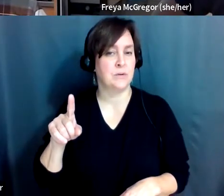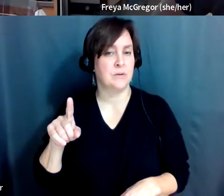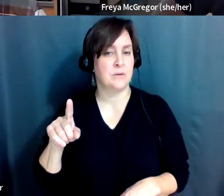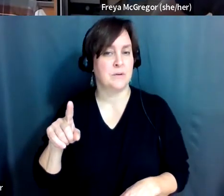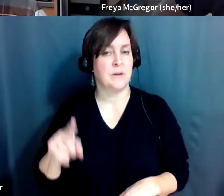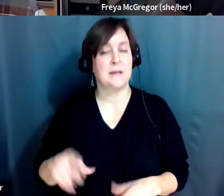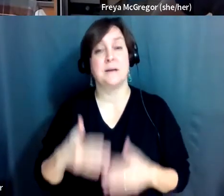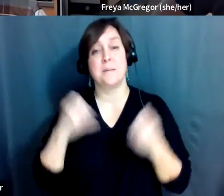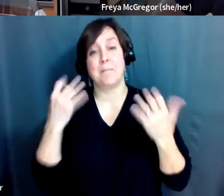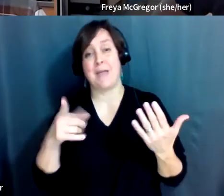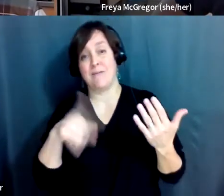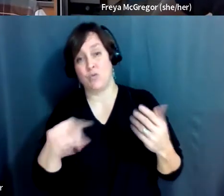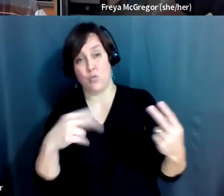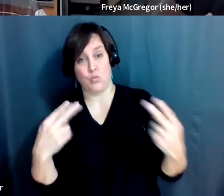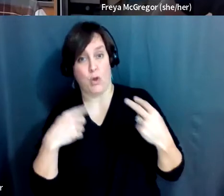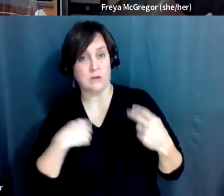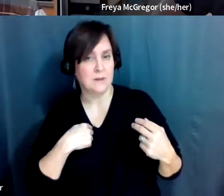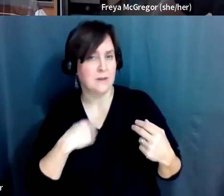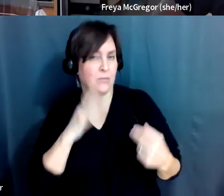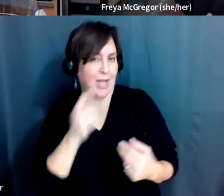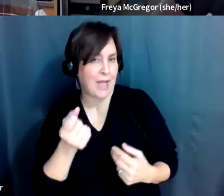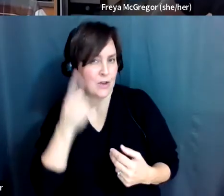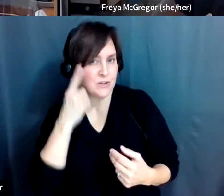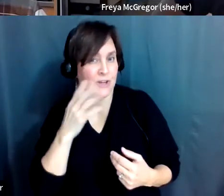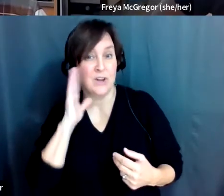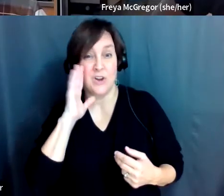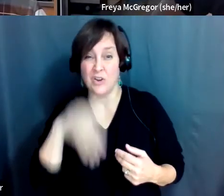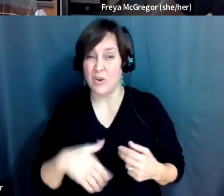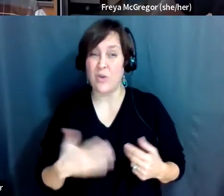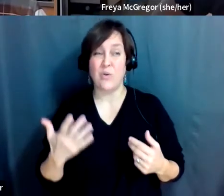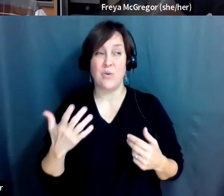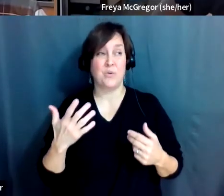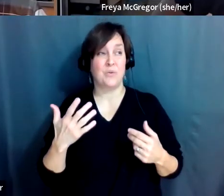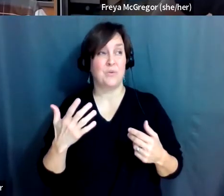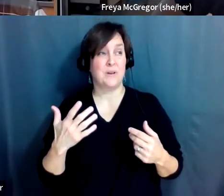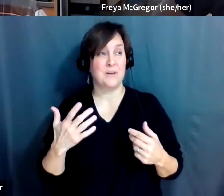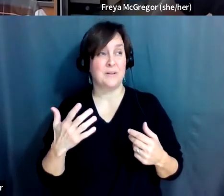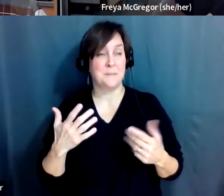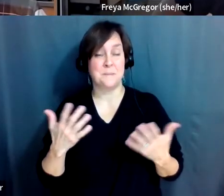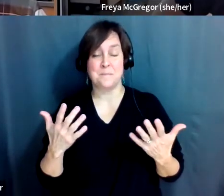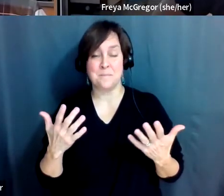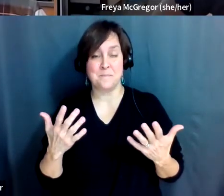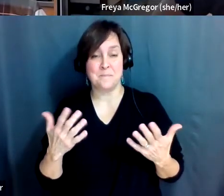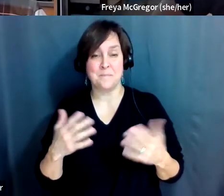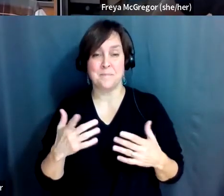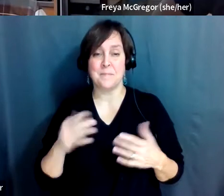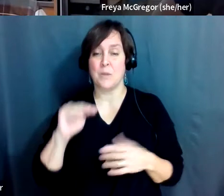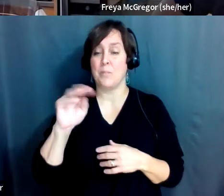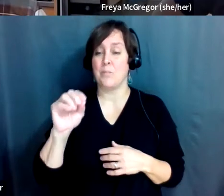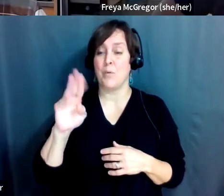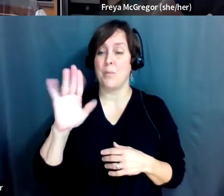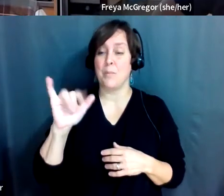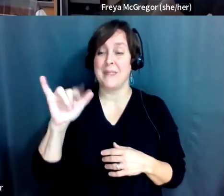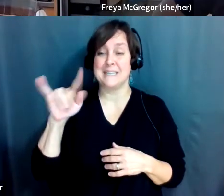with a lot of people watching. The limitations of a mobility device